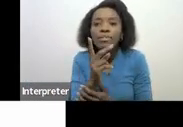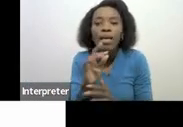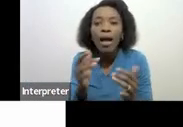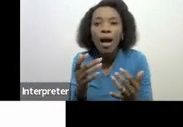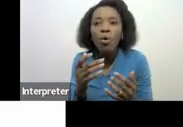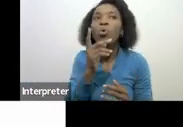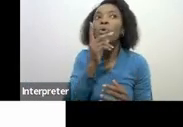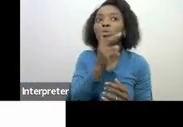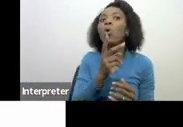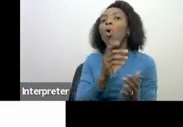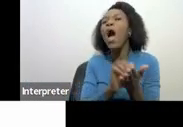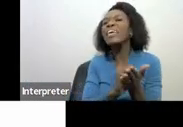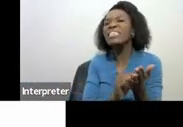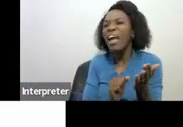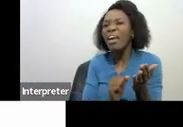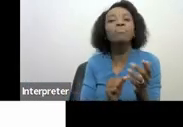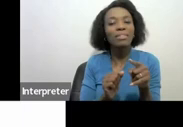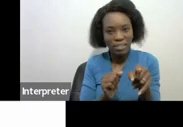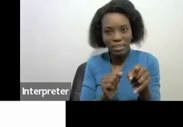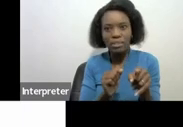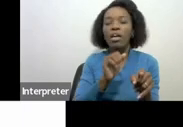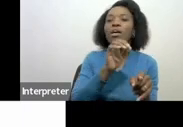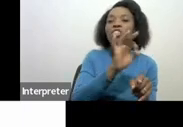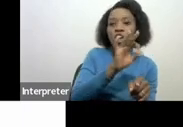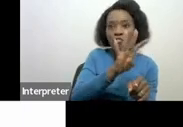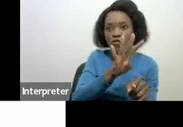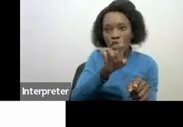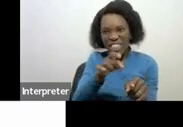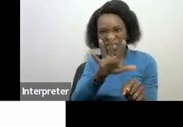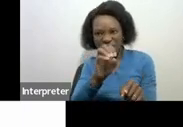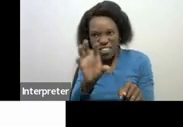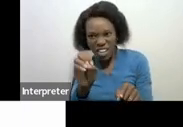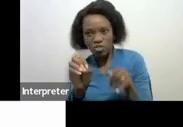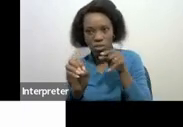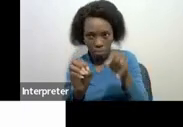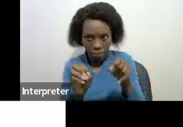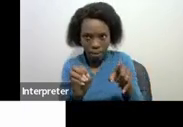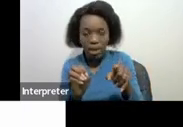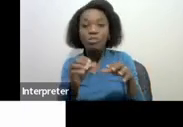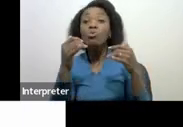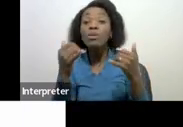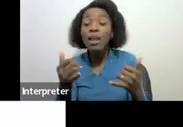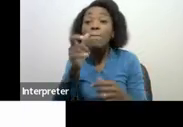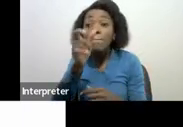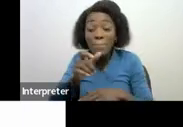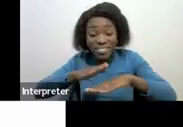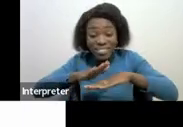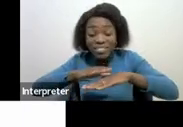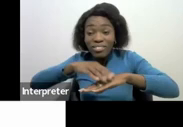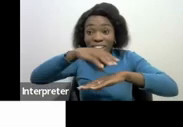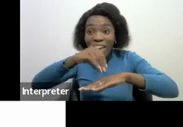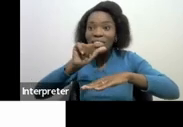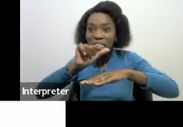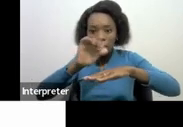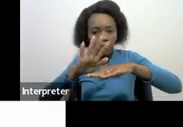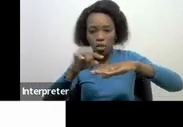exempt income is that $4,500 rent and then meaning for this one the person who is 65 years and older won't have to